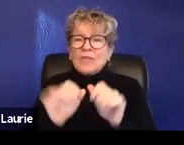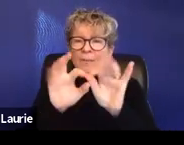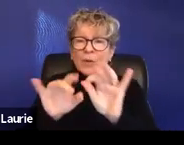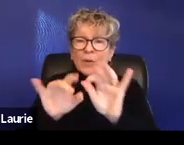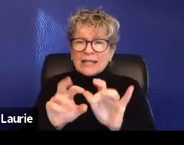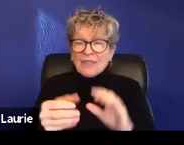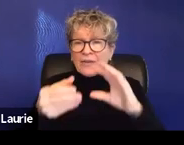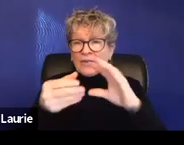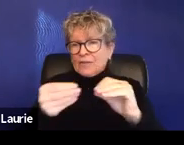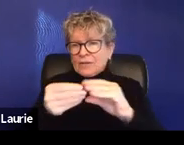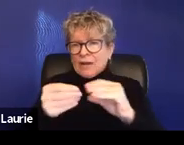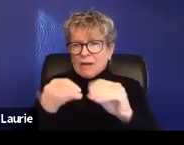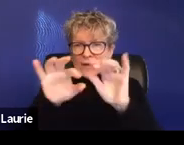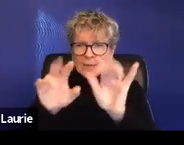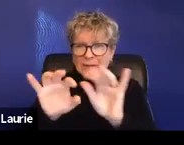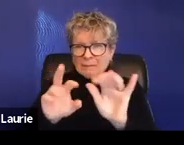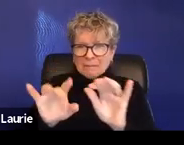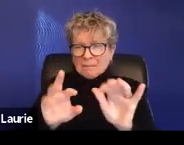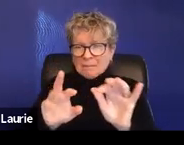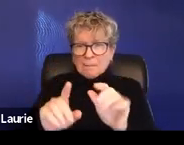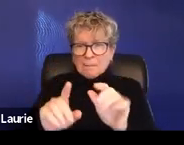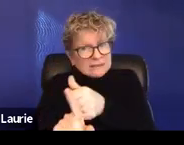And then of course, um,